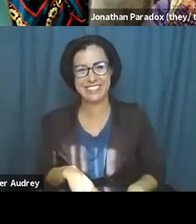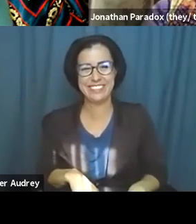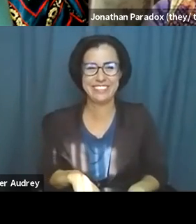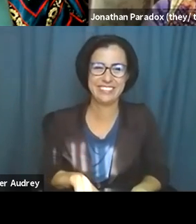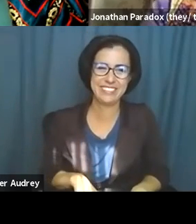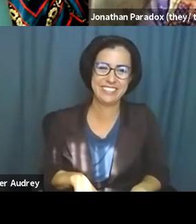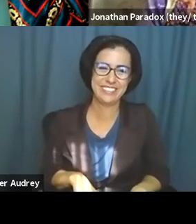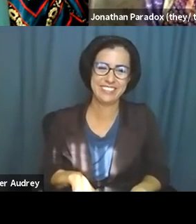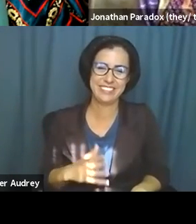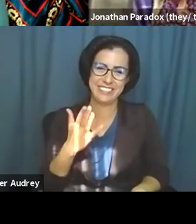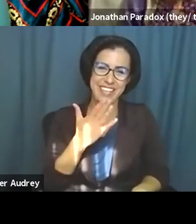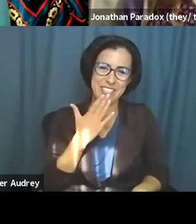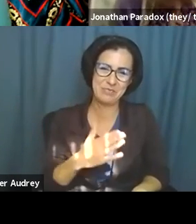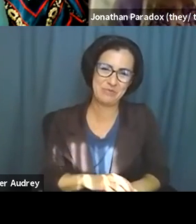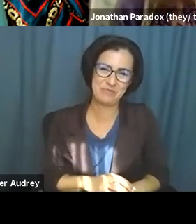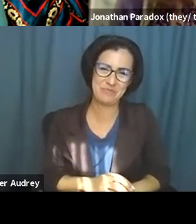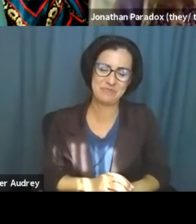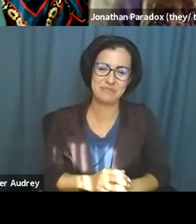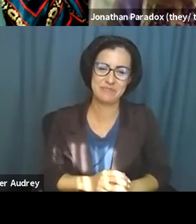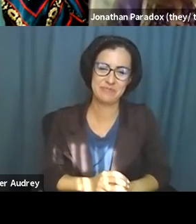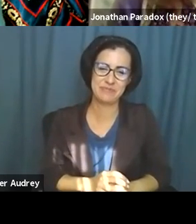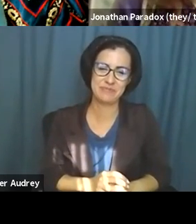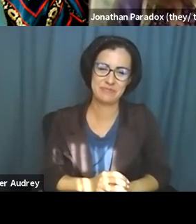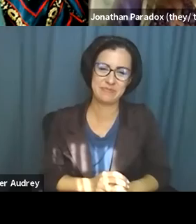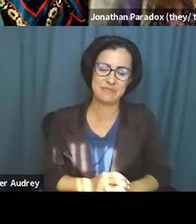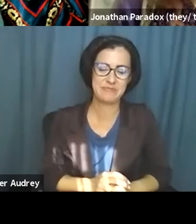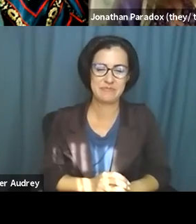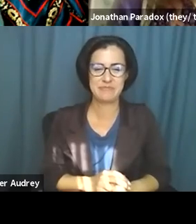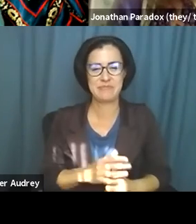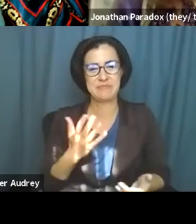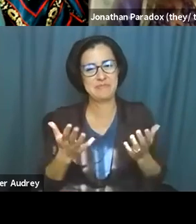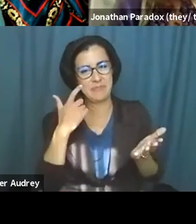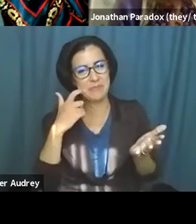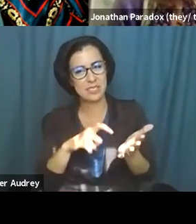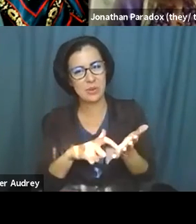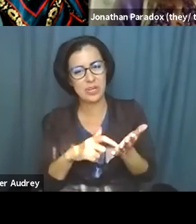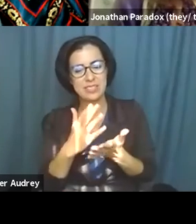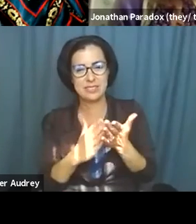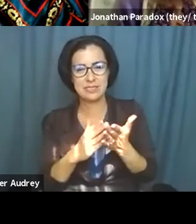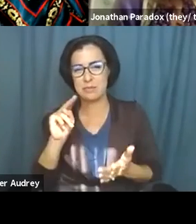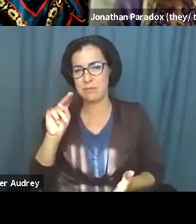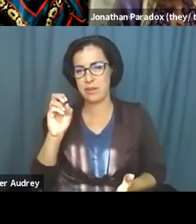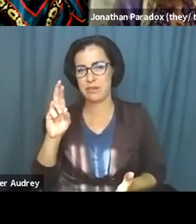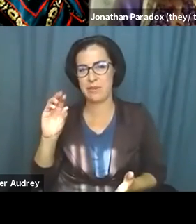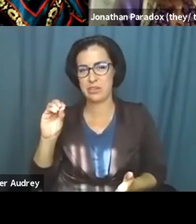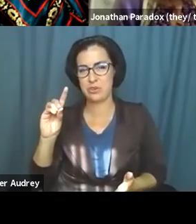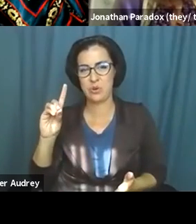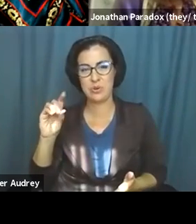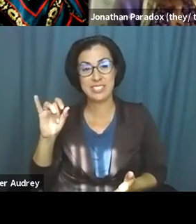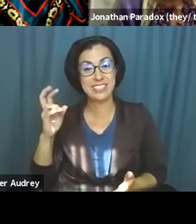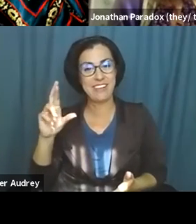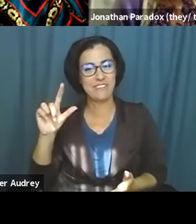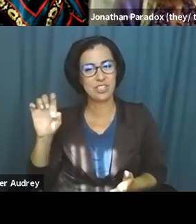thank you. Um, so, you know, you might notice that, um, part of my neurodivergence is trouble with